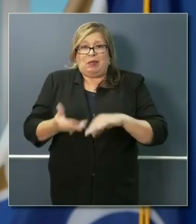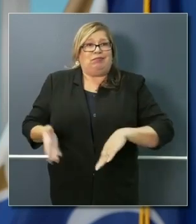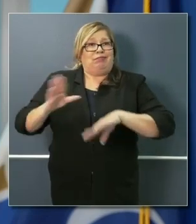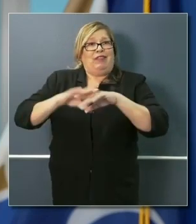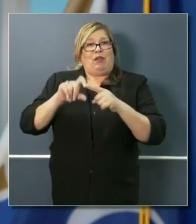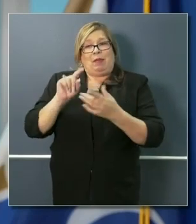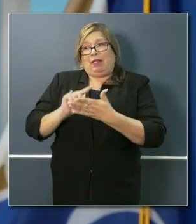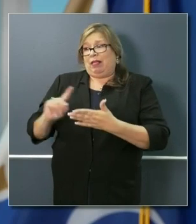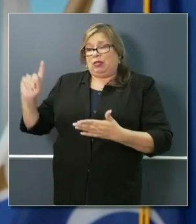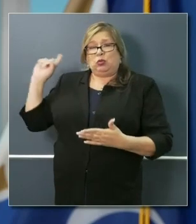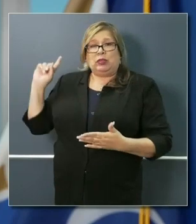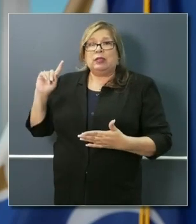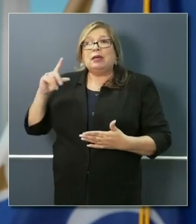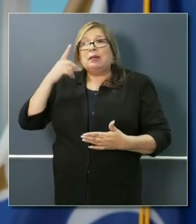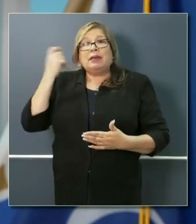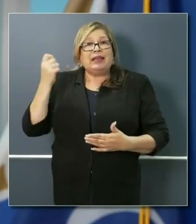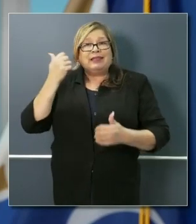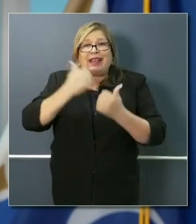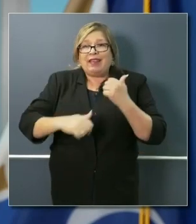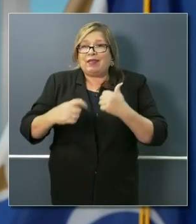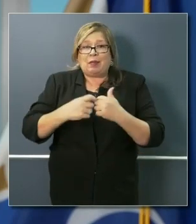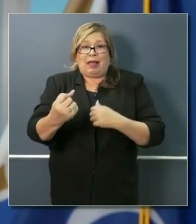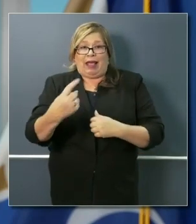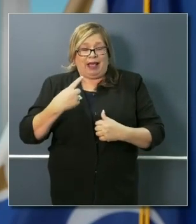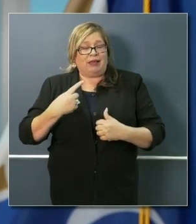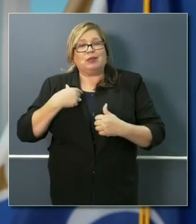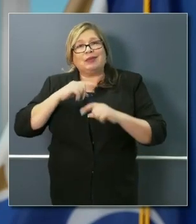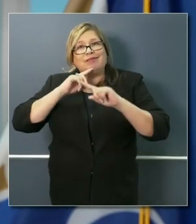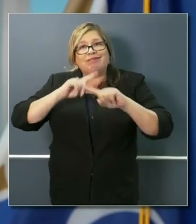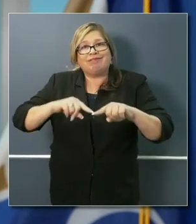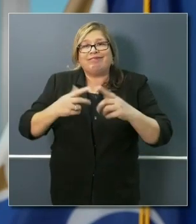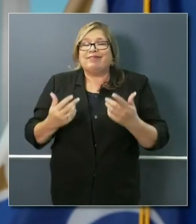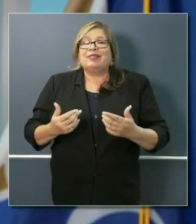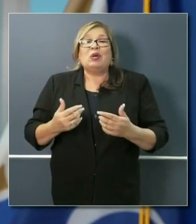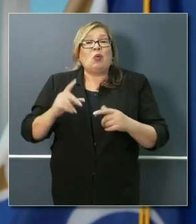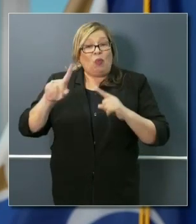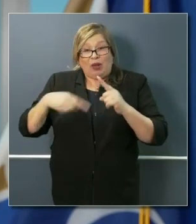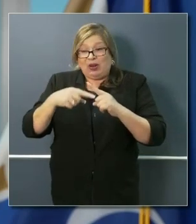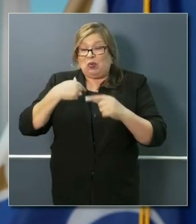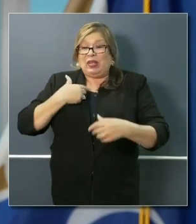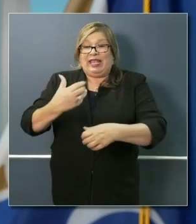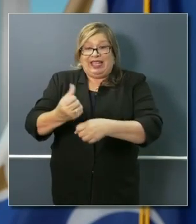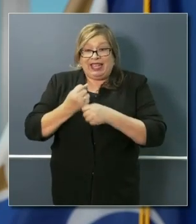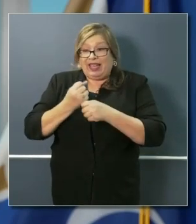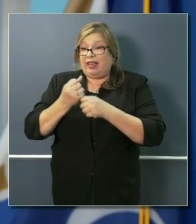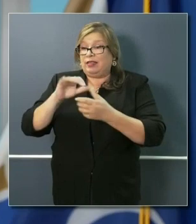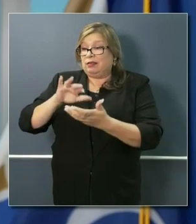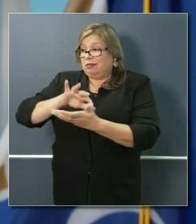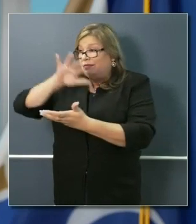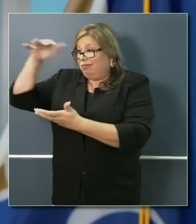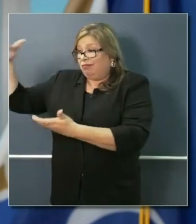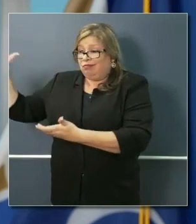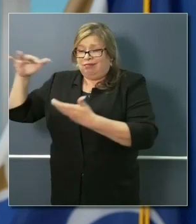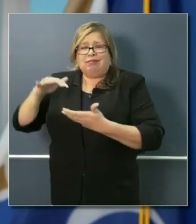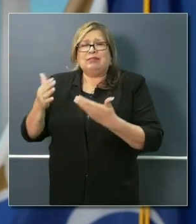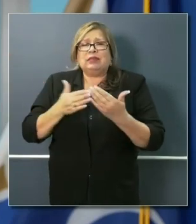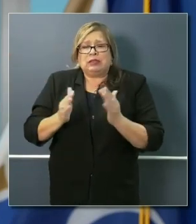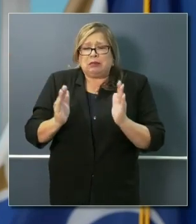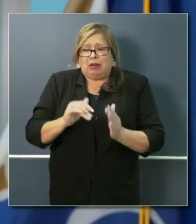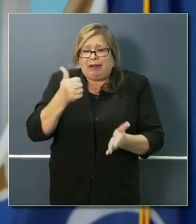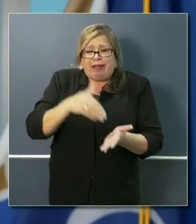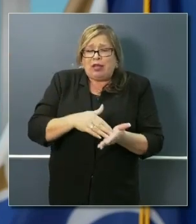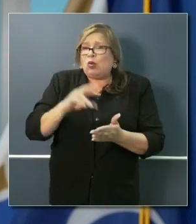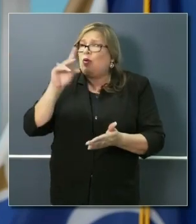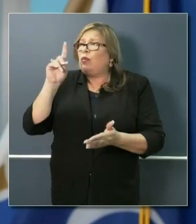because in real time we're answering that question, even though it's not posed. As soon as we get a shipment in, even if it's 10,000, 100